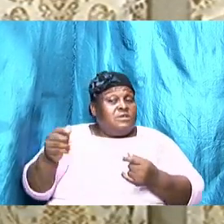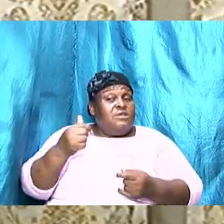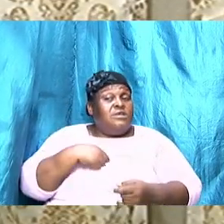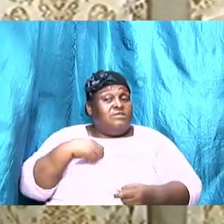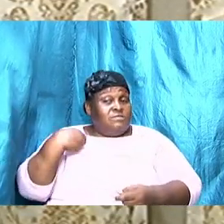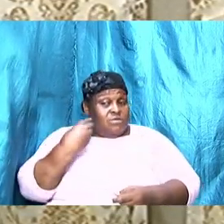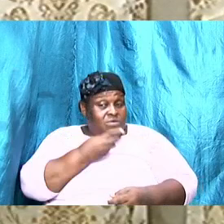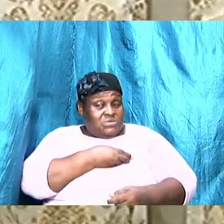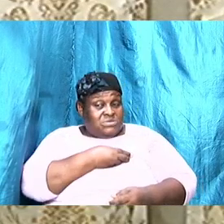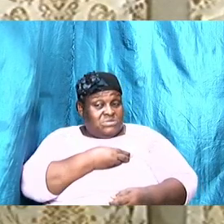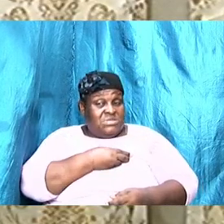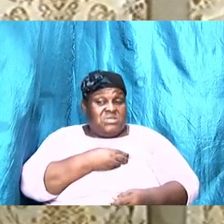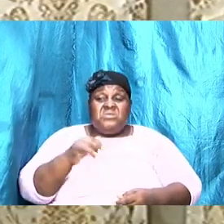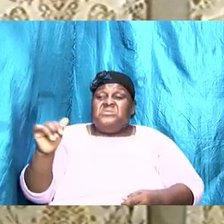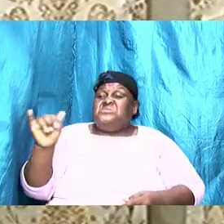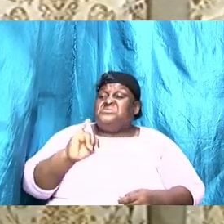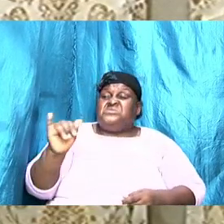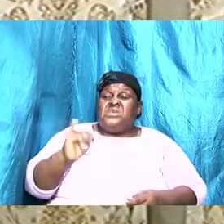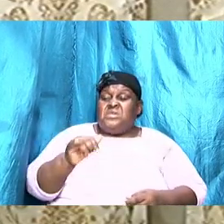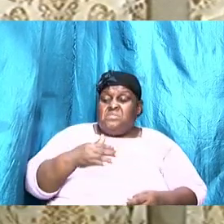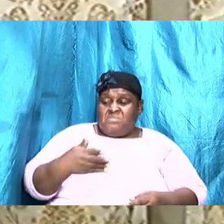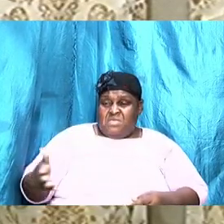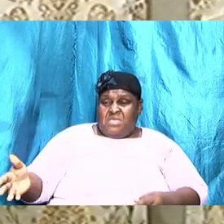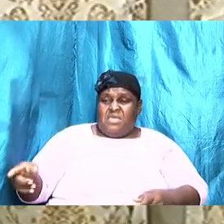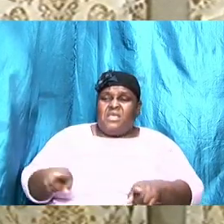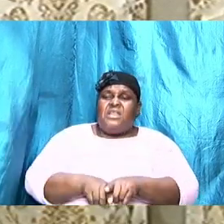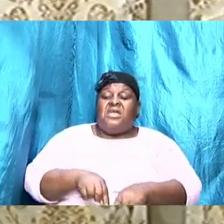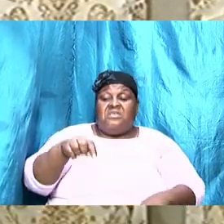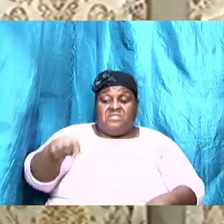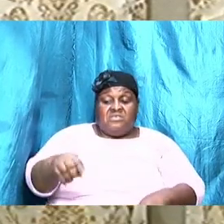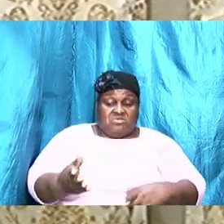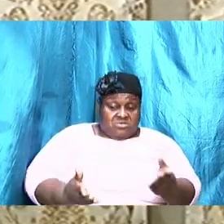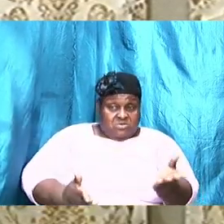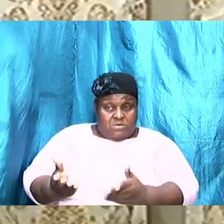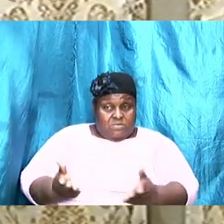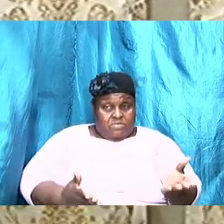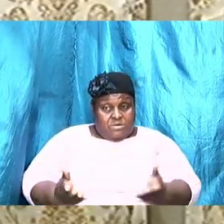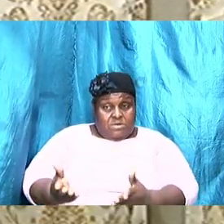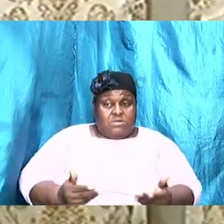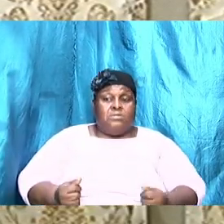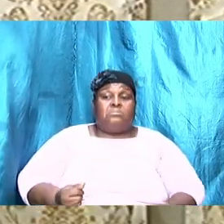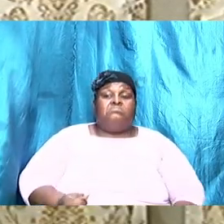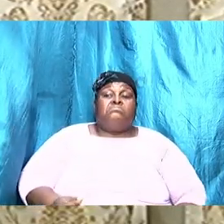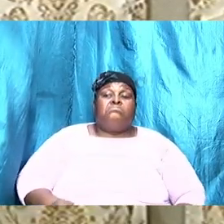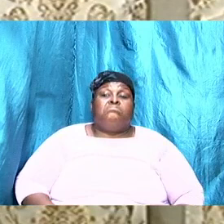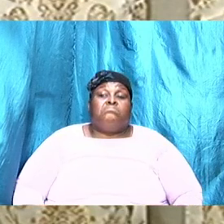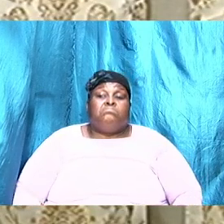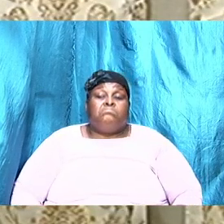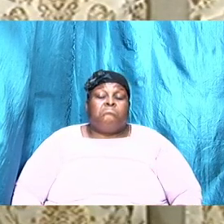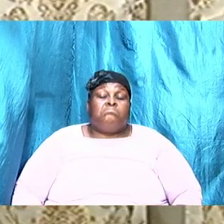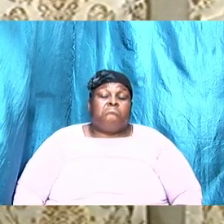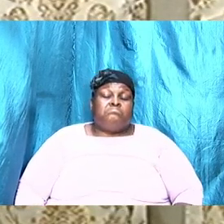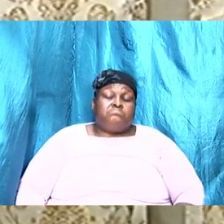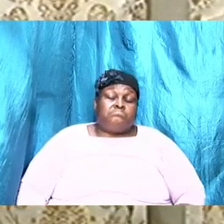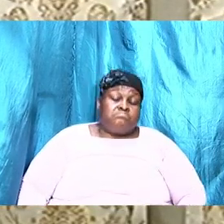and what happened to the servant that we just read about is going to befall us